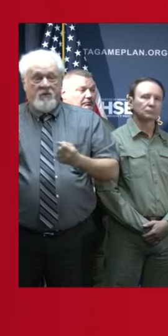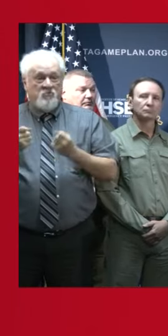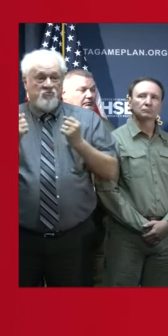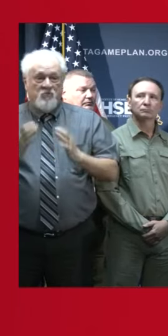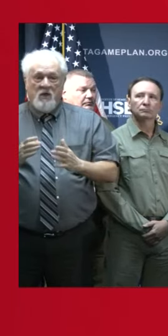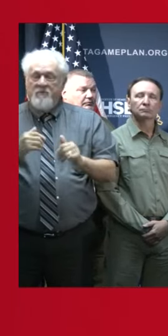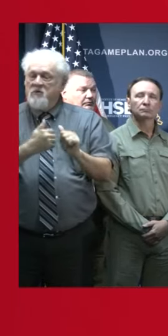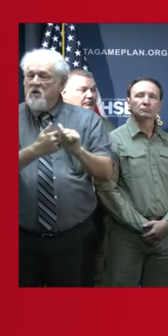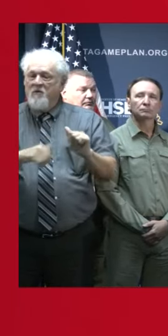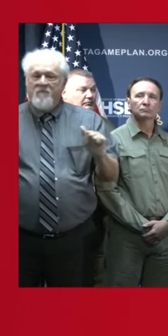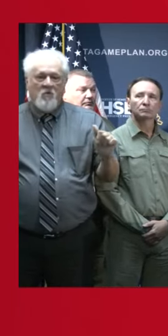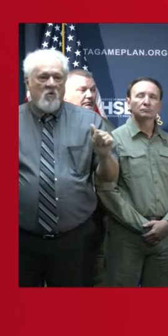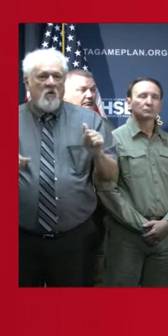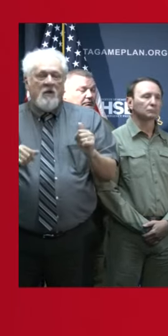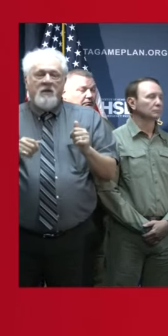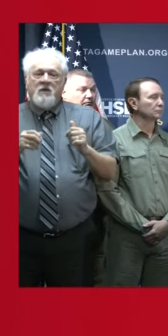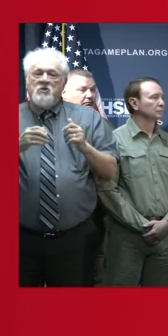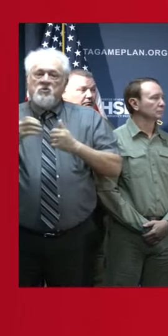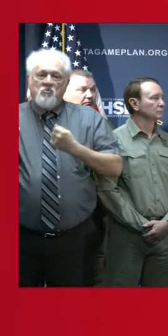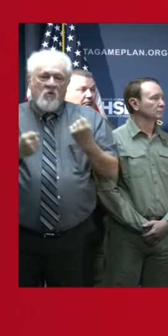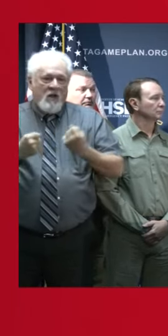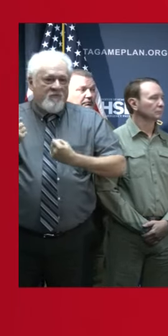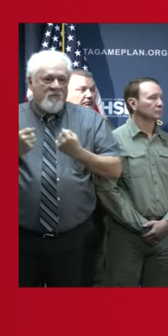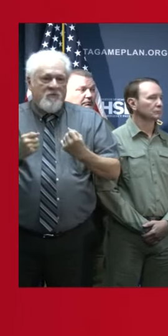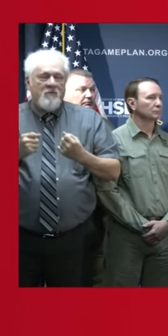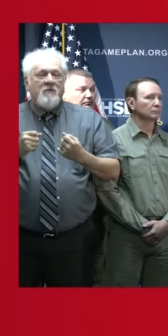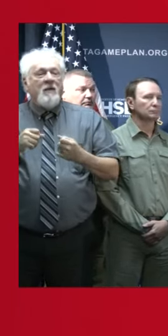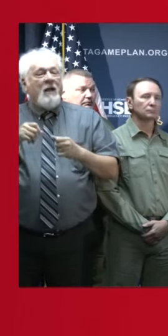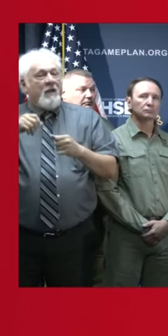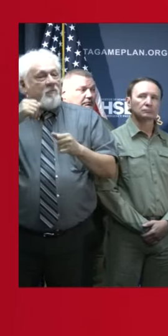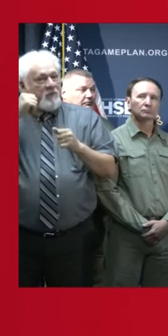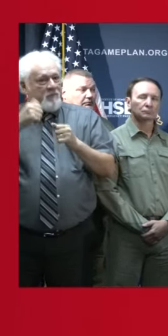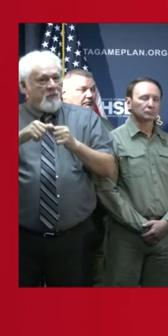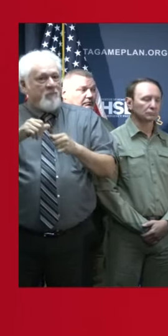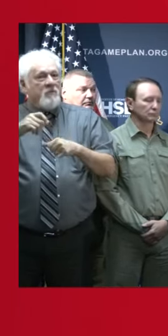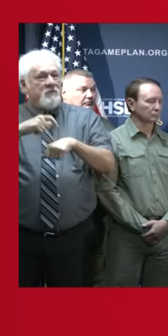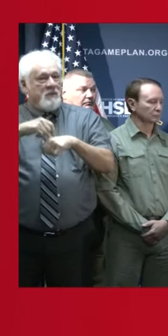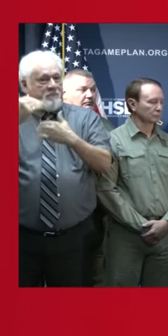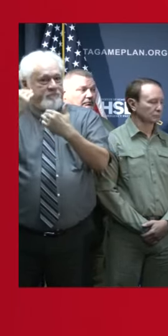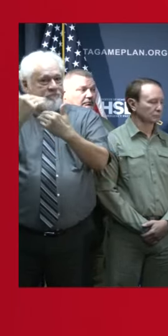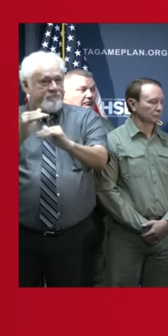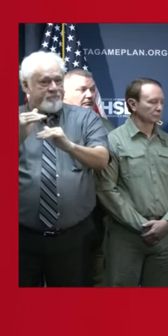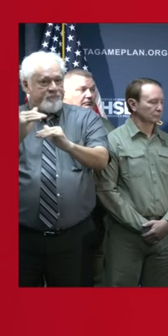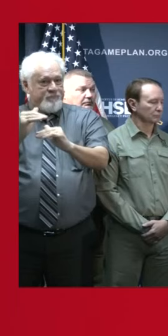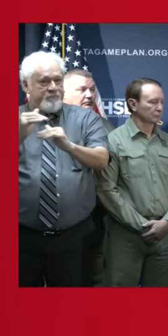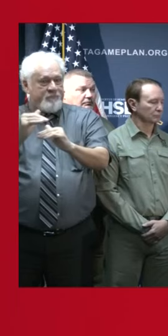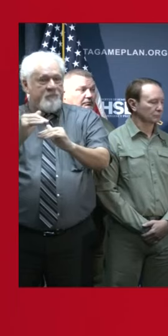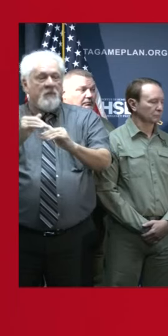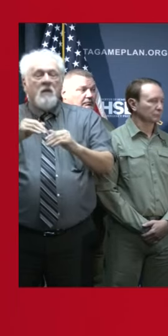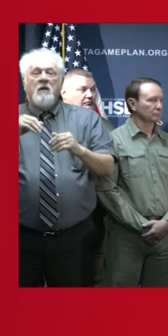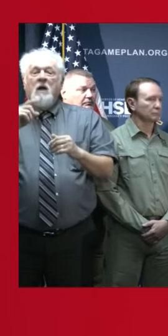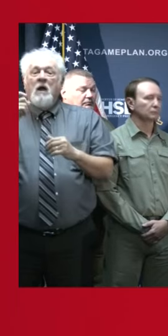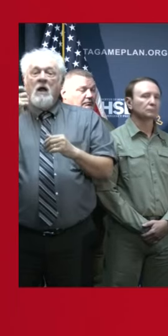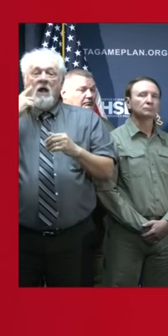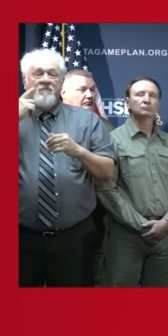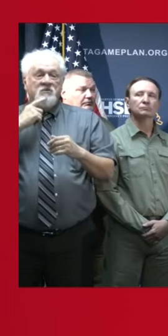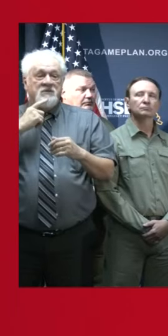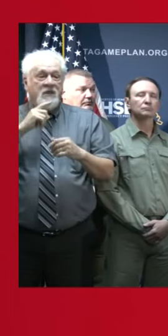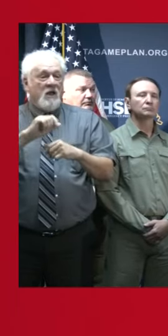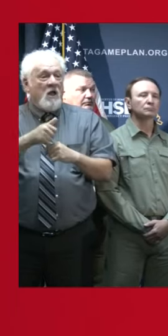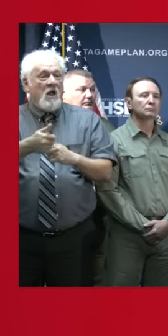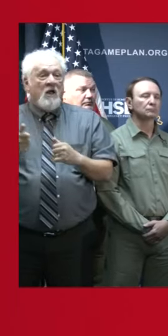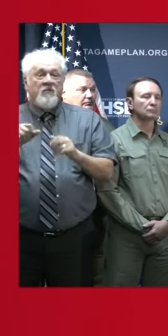all unnecessary travel and be mindful of curfew restrictions in their local communities. As the governor said and the other state